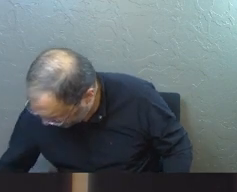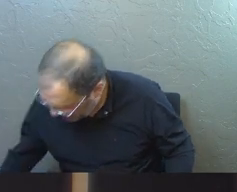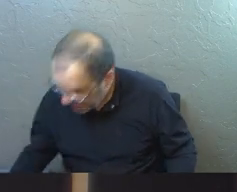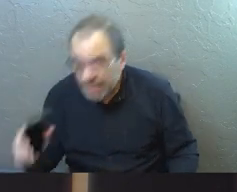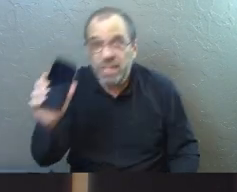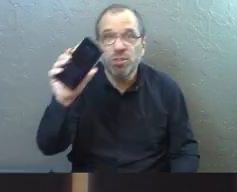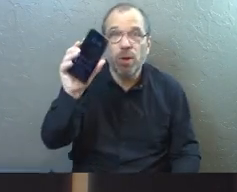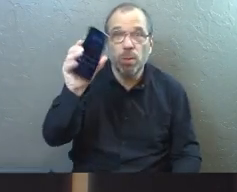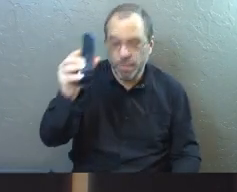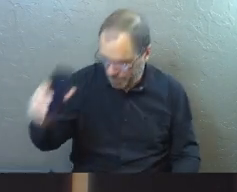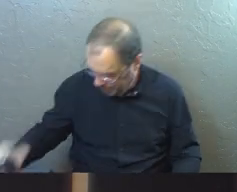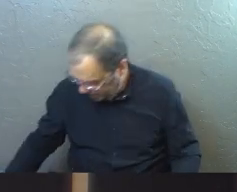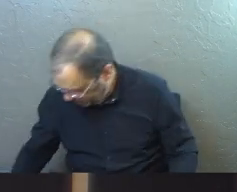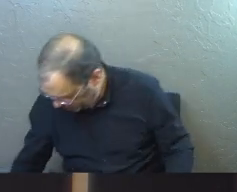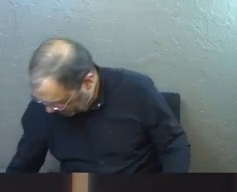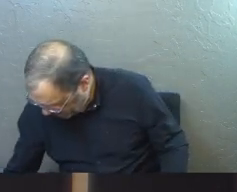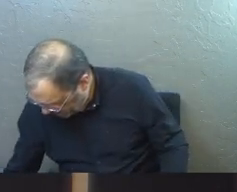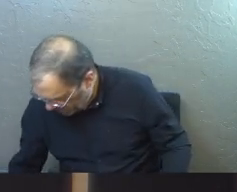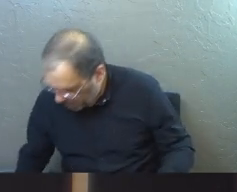the lights off.